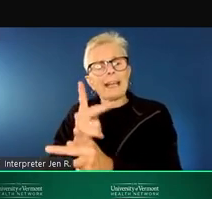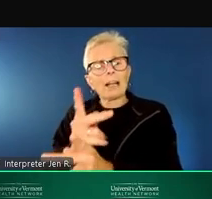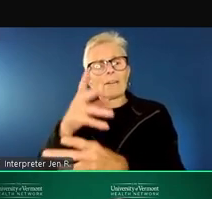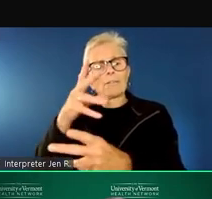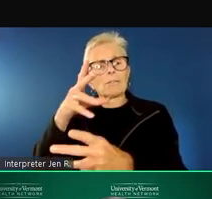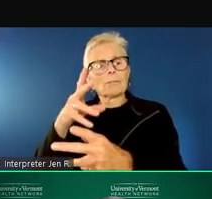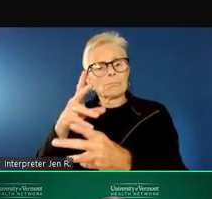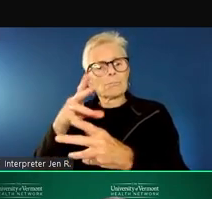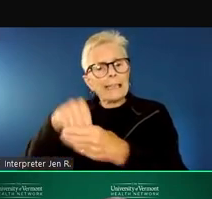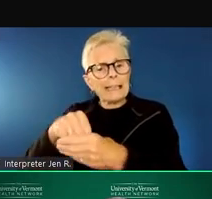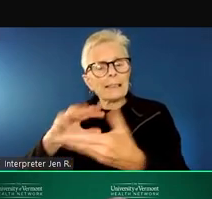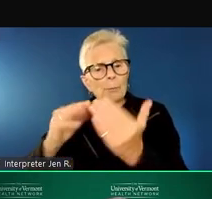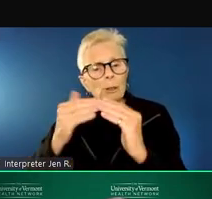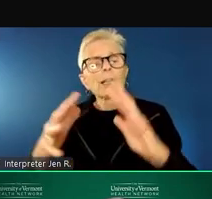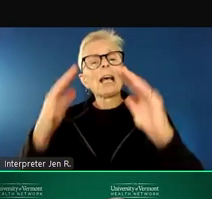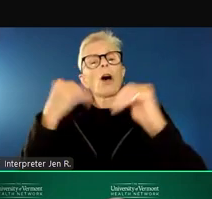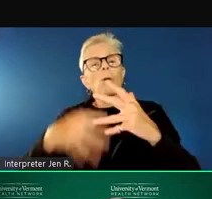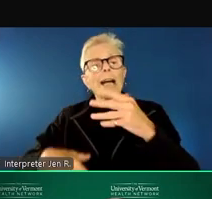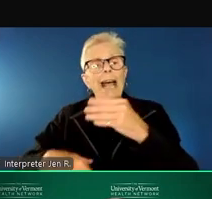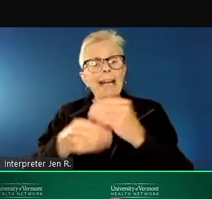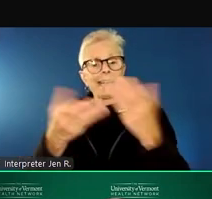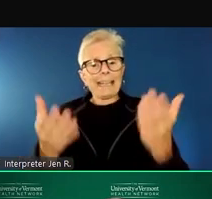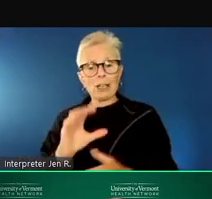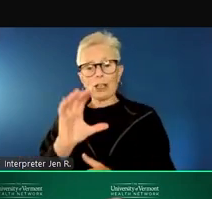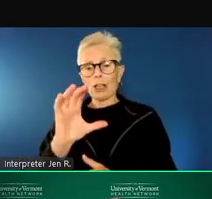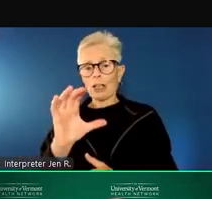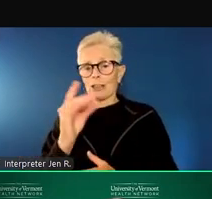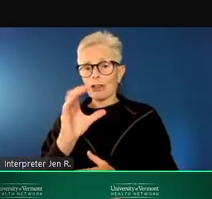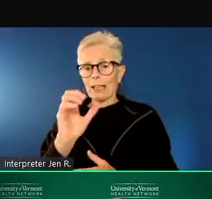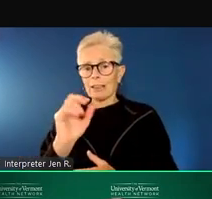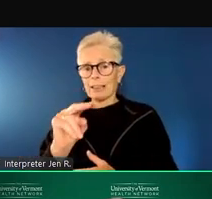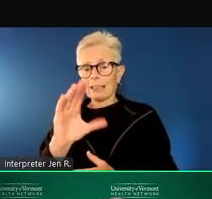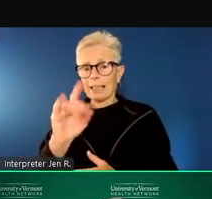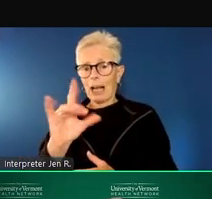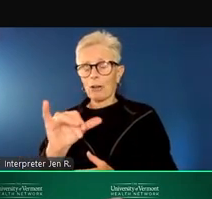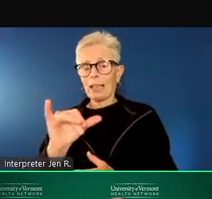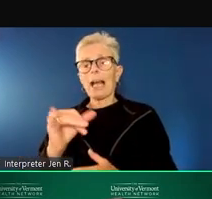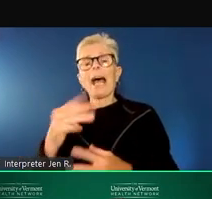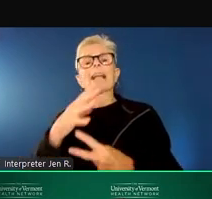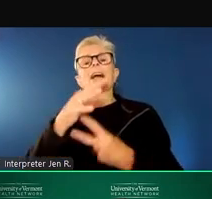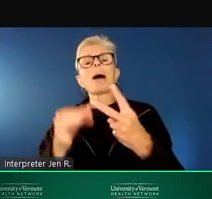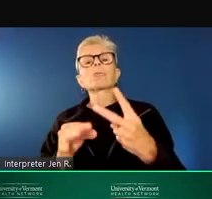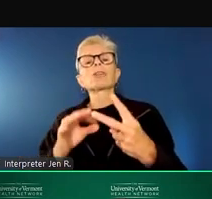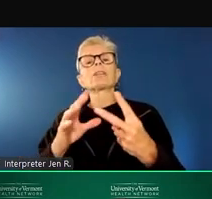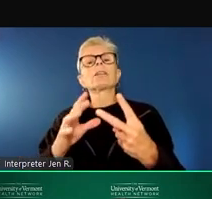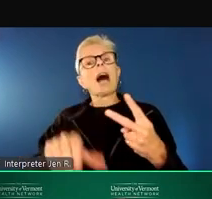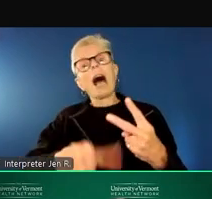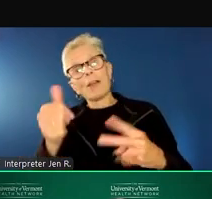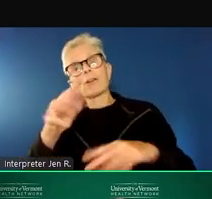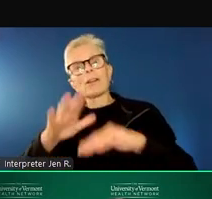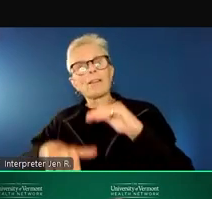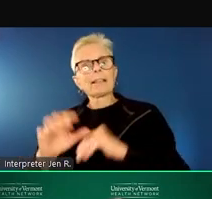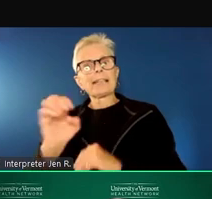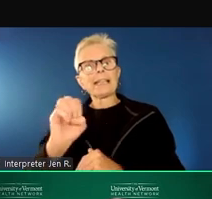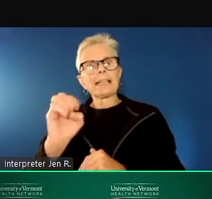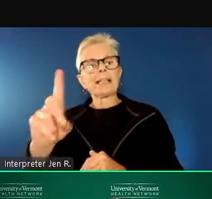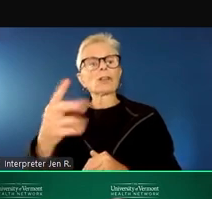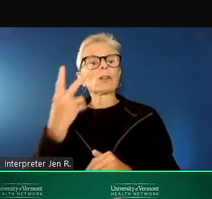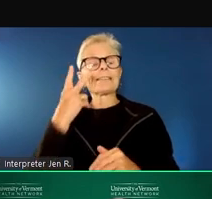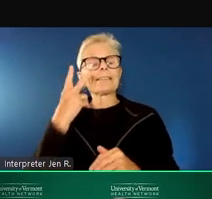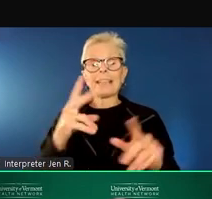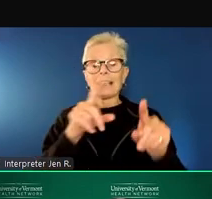through the mental health urgent care in Chittenden County is an alternative to the emergency department. And as you can see by the arrows,